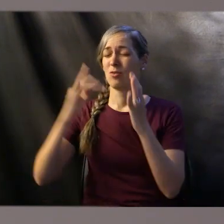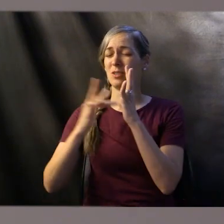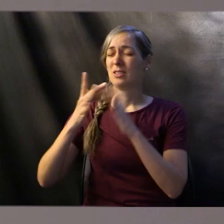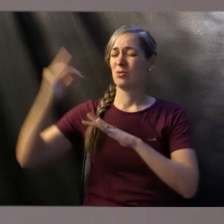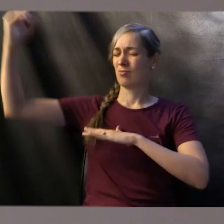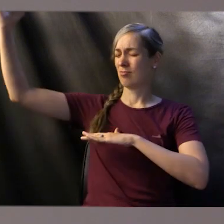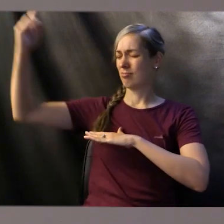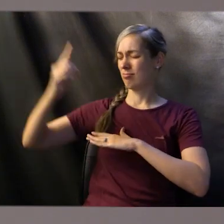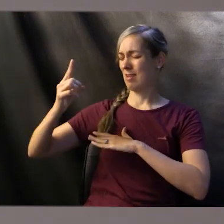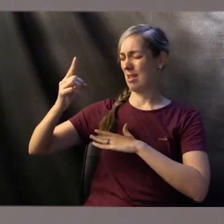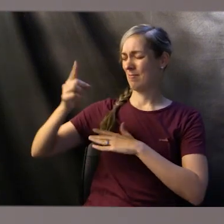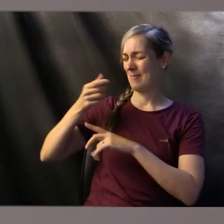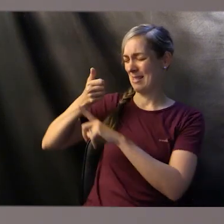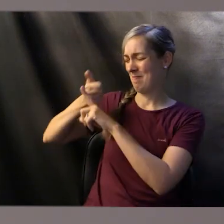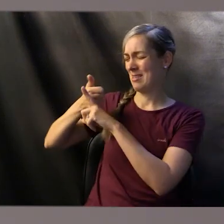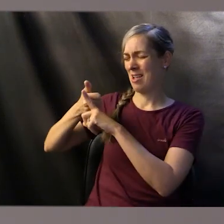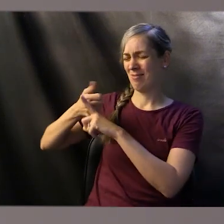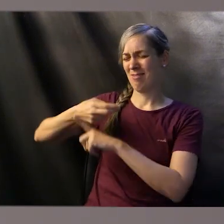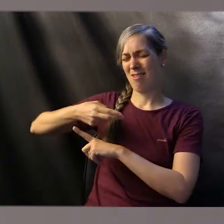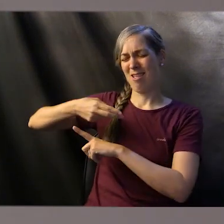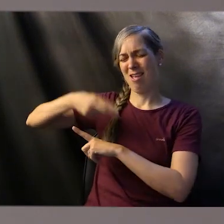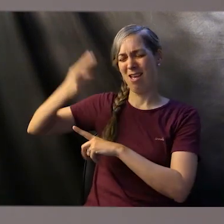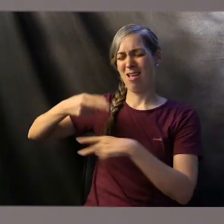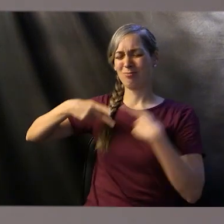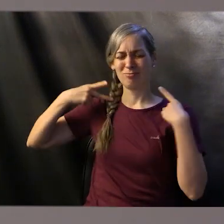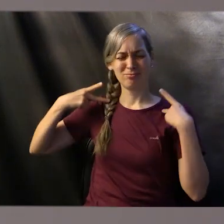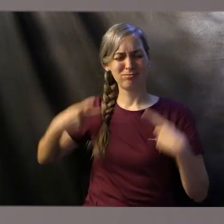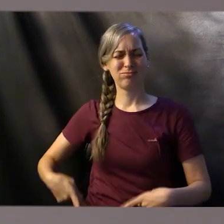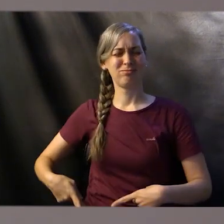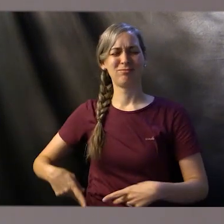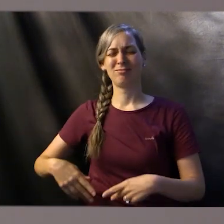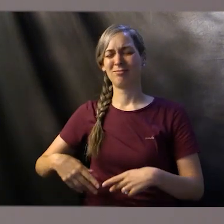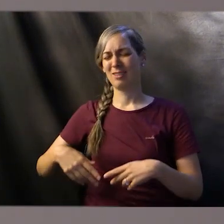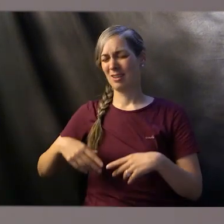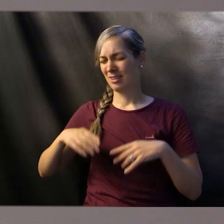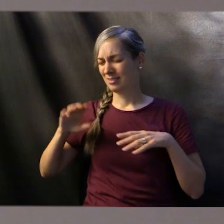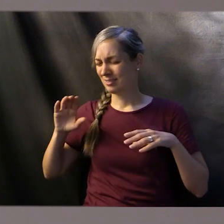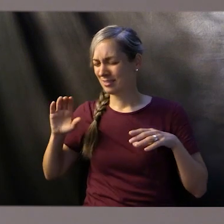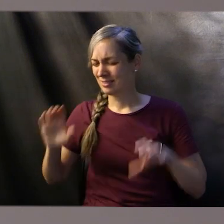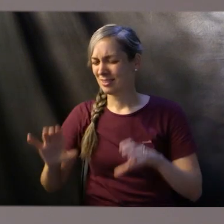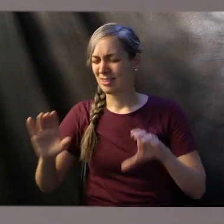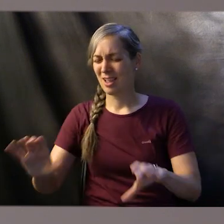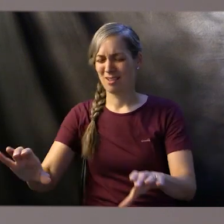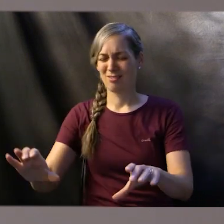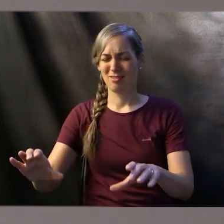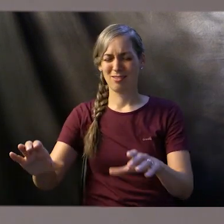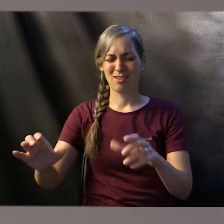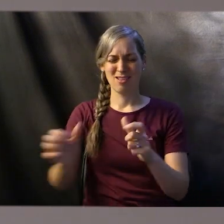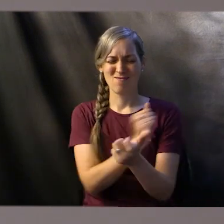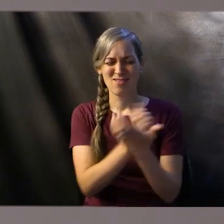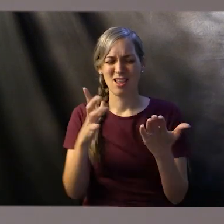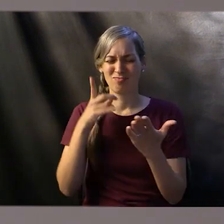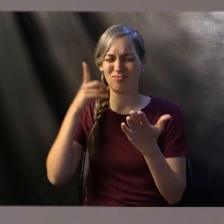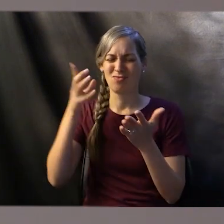Father, we thank you for Jesus who came as our great high priest and who has carried